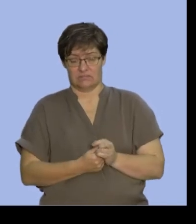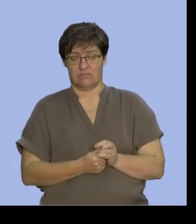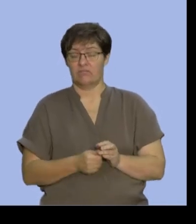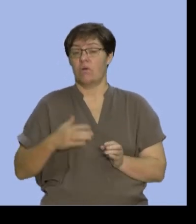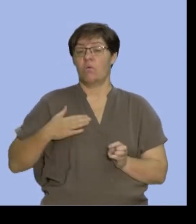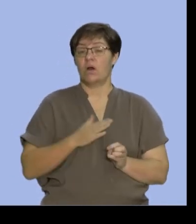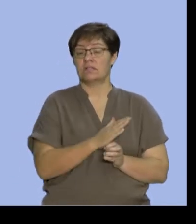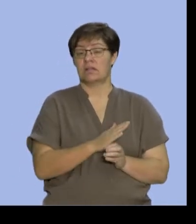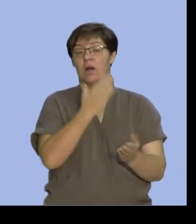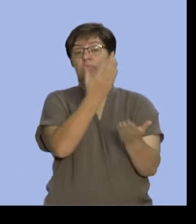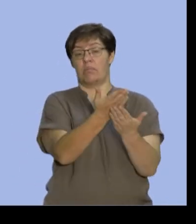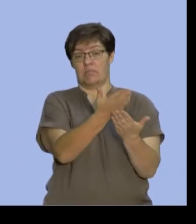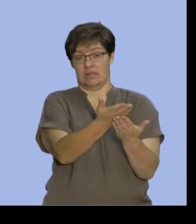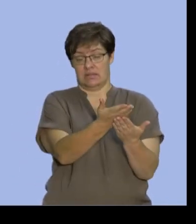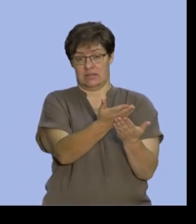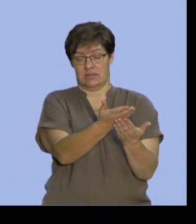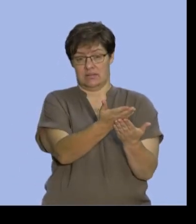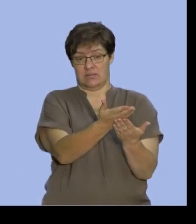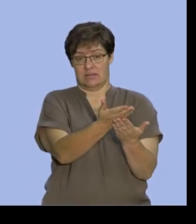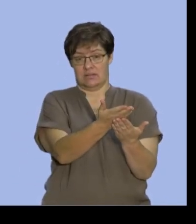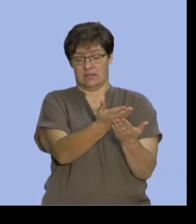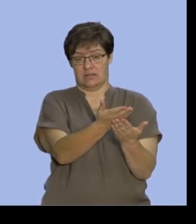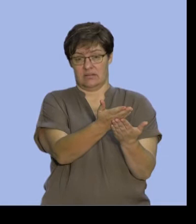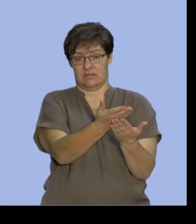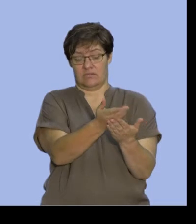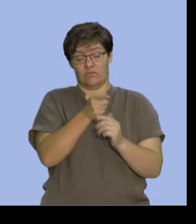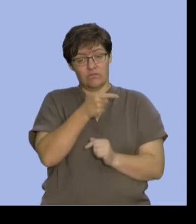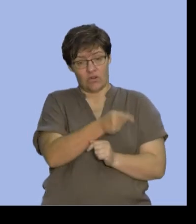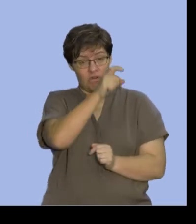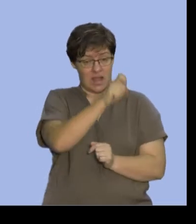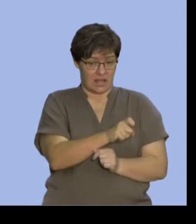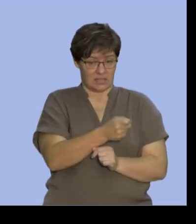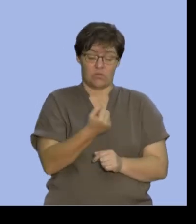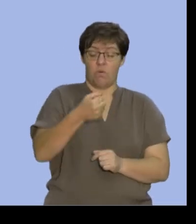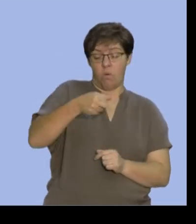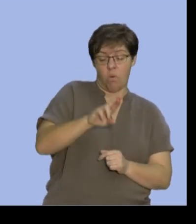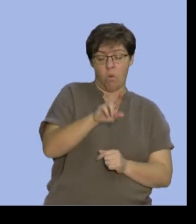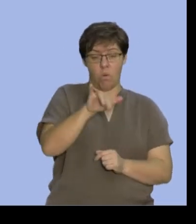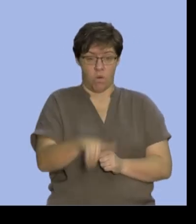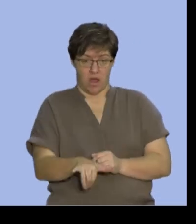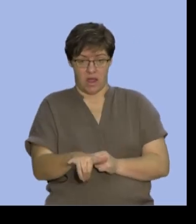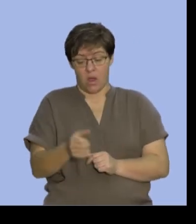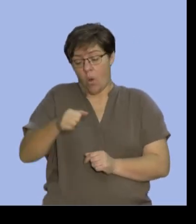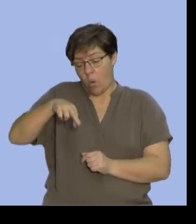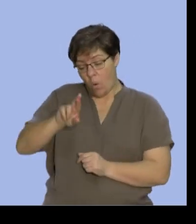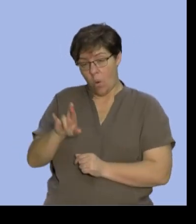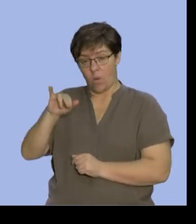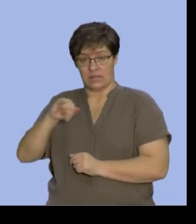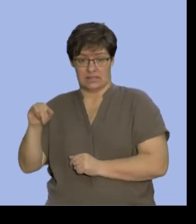the probability of X or Y or Z,